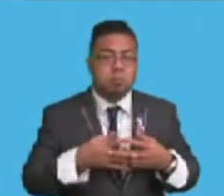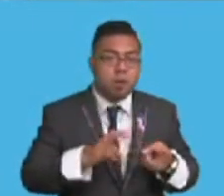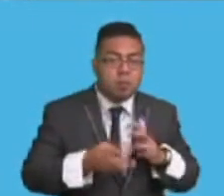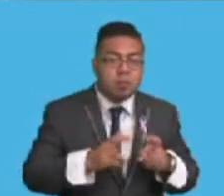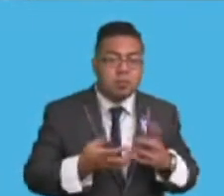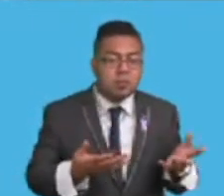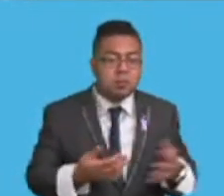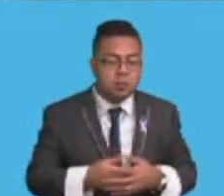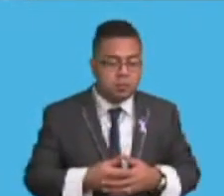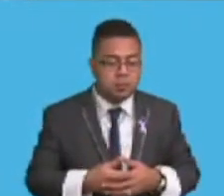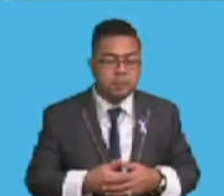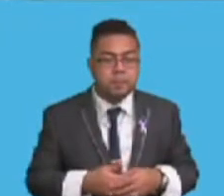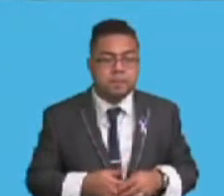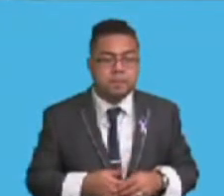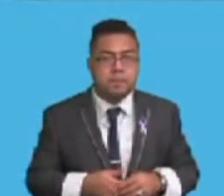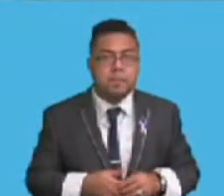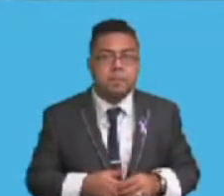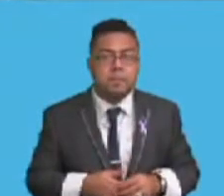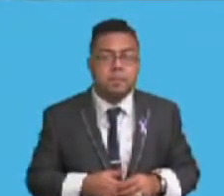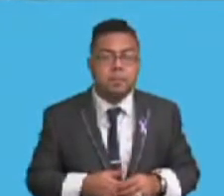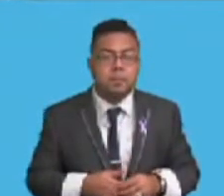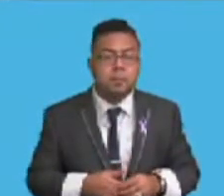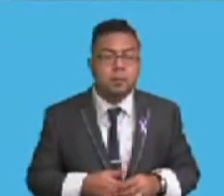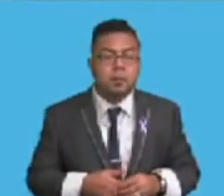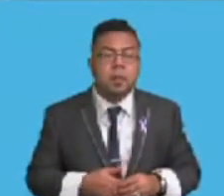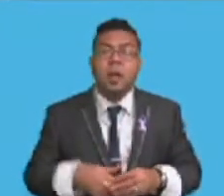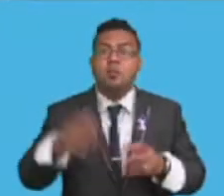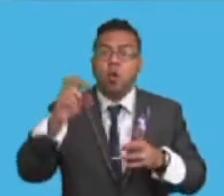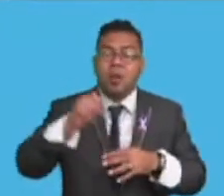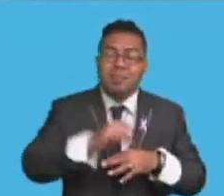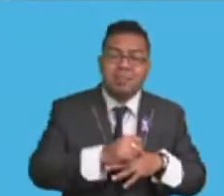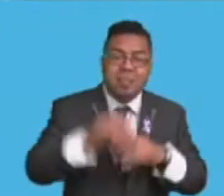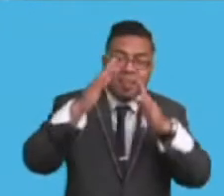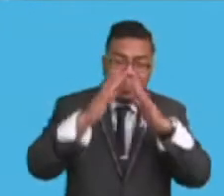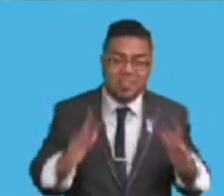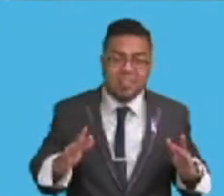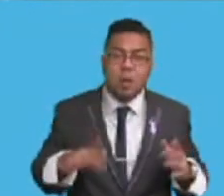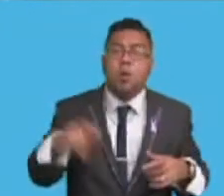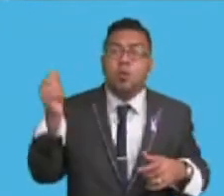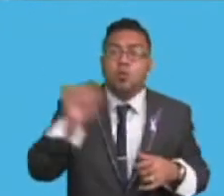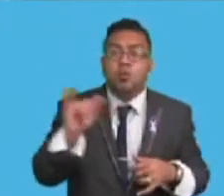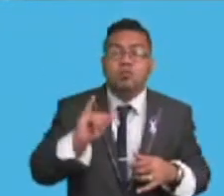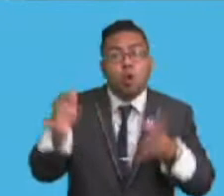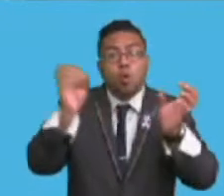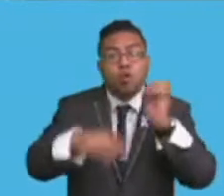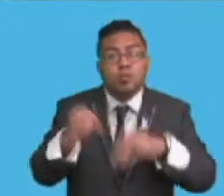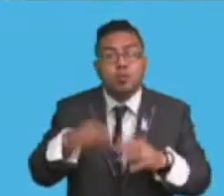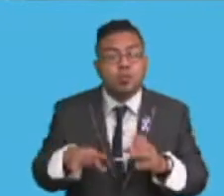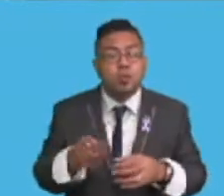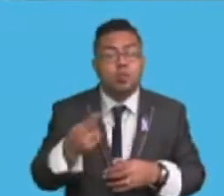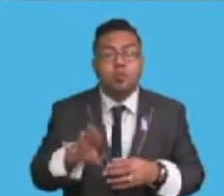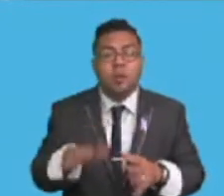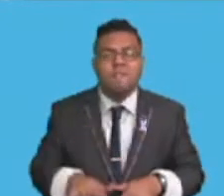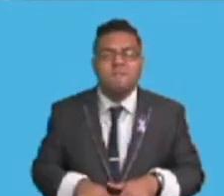Madam Speaker, the upper catchment lies upstream along the valleys and rolling hills up to the ridges, which contribute to the